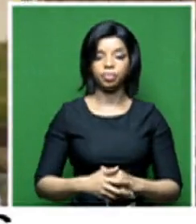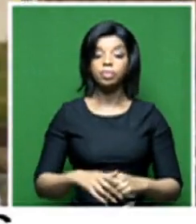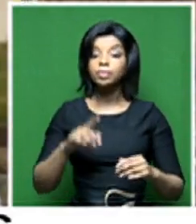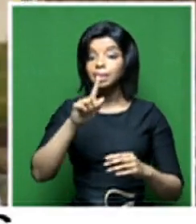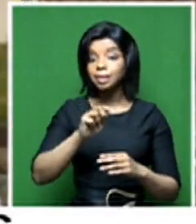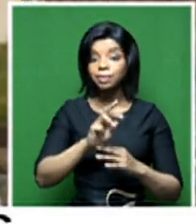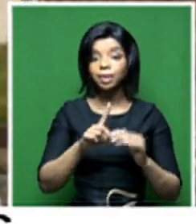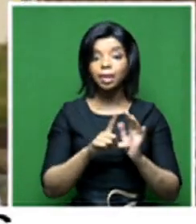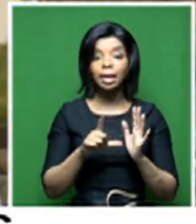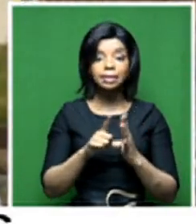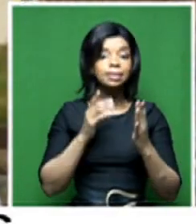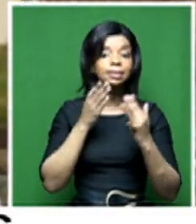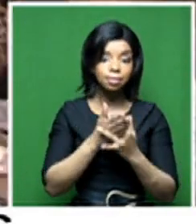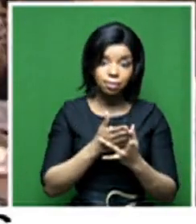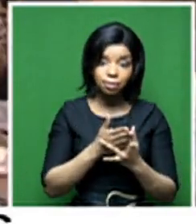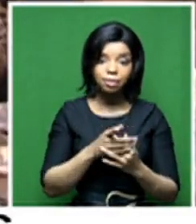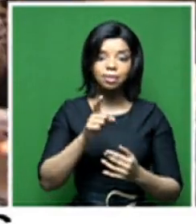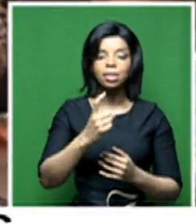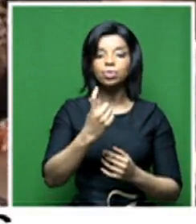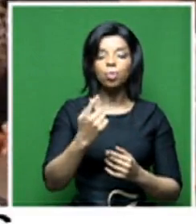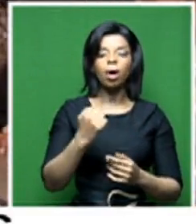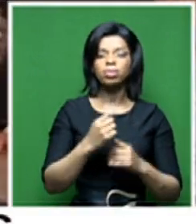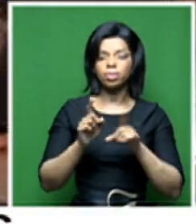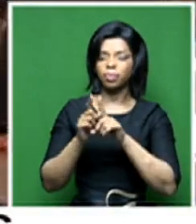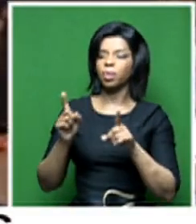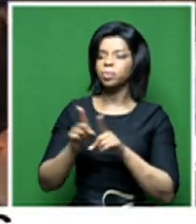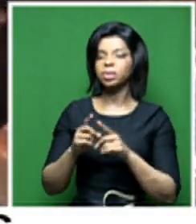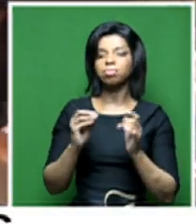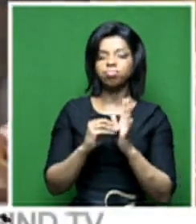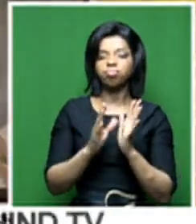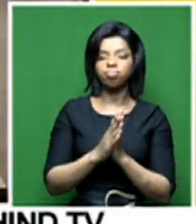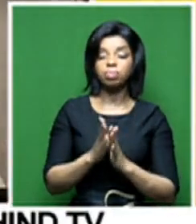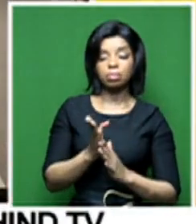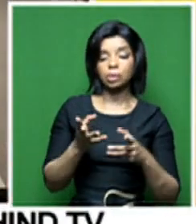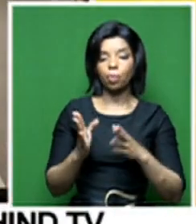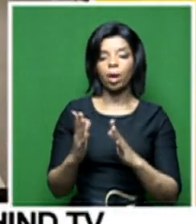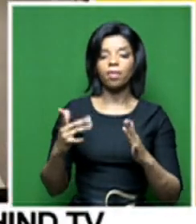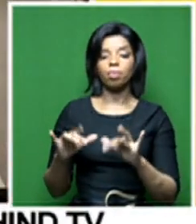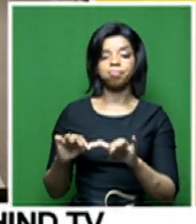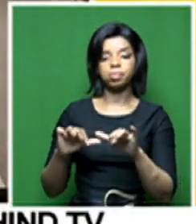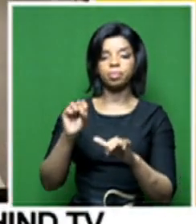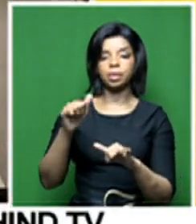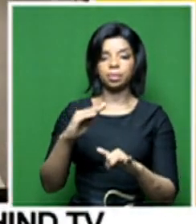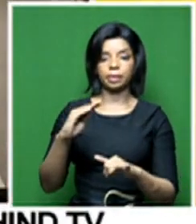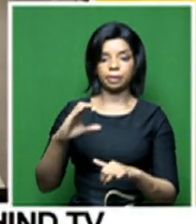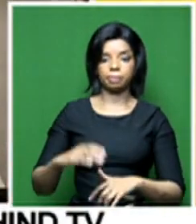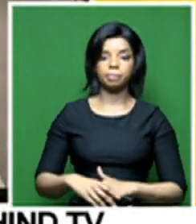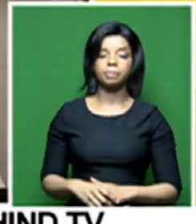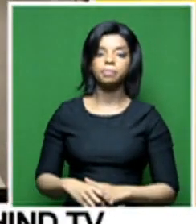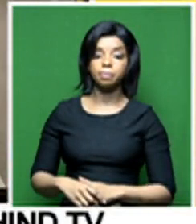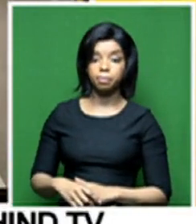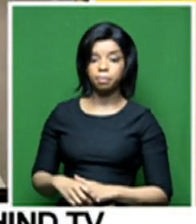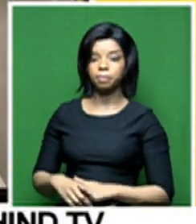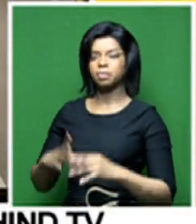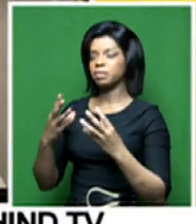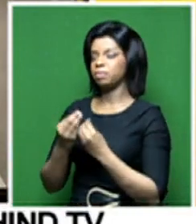was one of those measures put in place. Yeah. Very quickly, Dr. Modewen, we've got just a couple of seconds